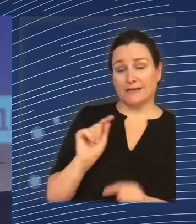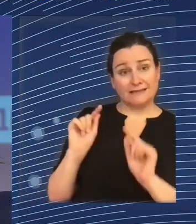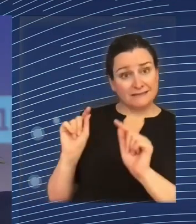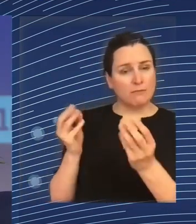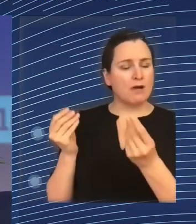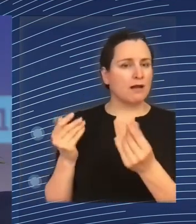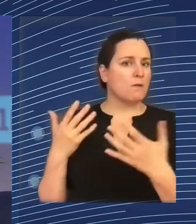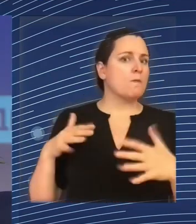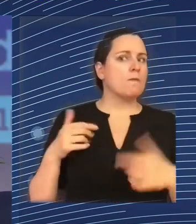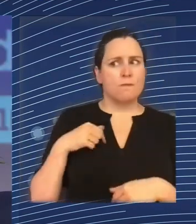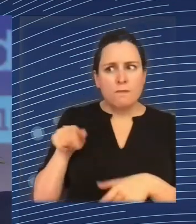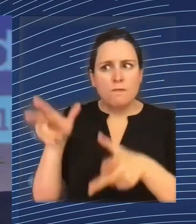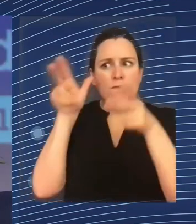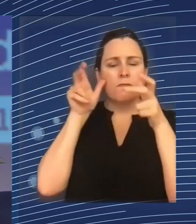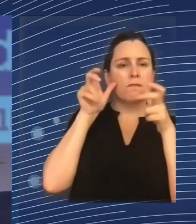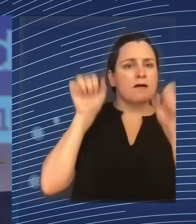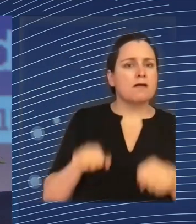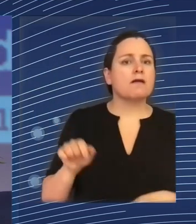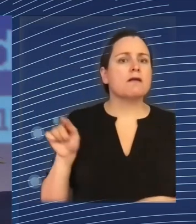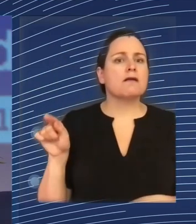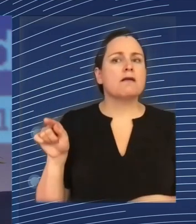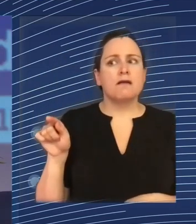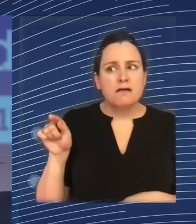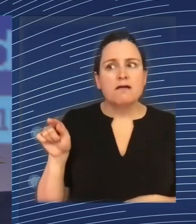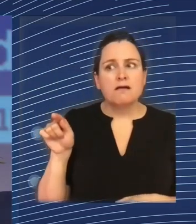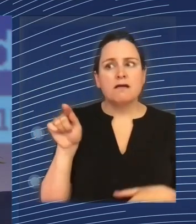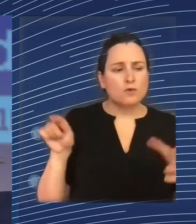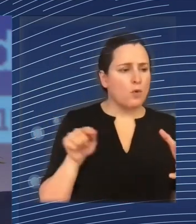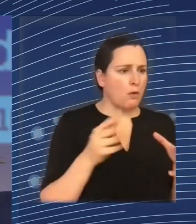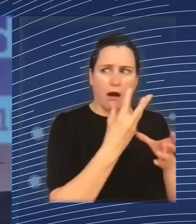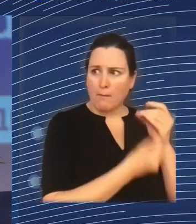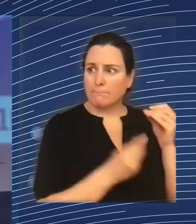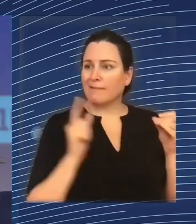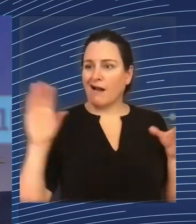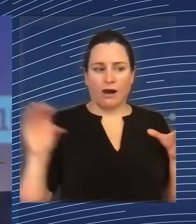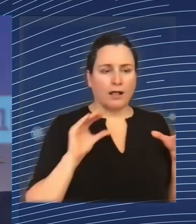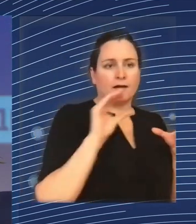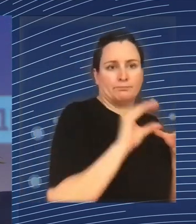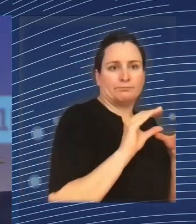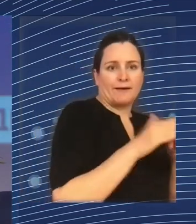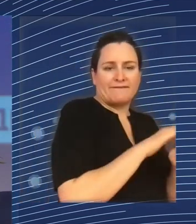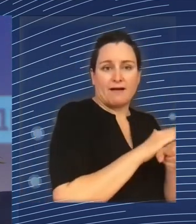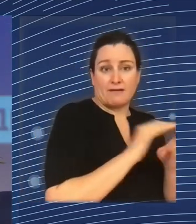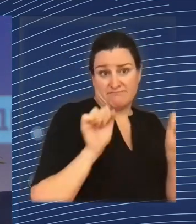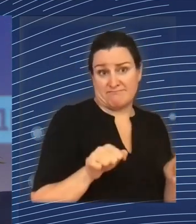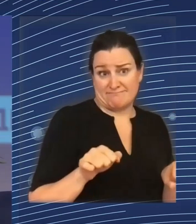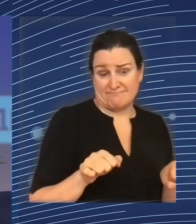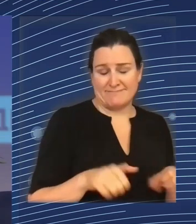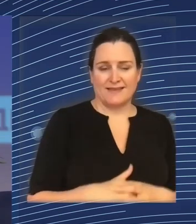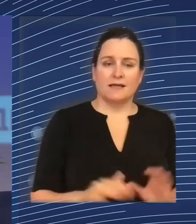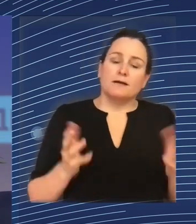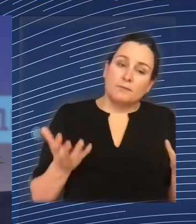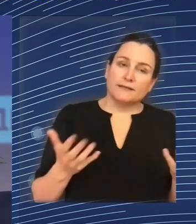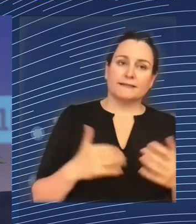really cover this funding gap, if we have those. Nevertheless, I'm opting there for